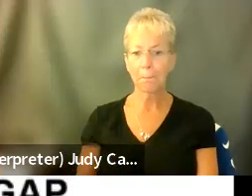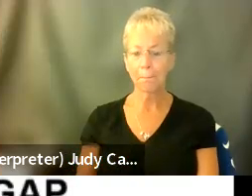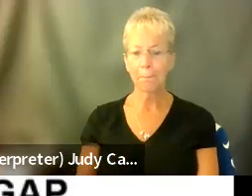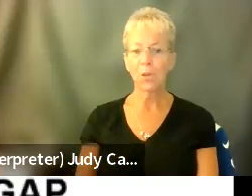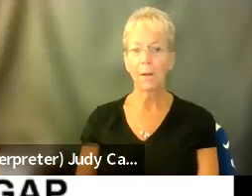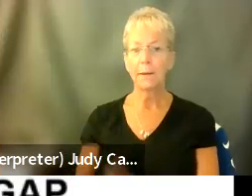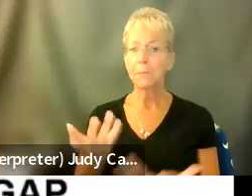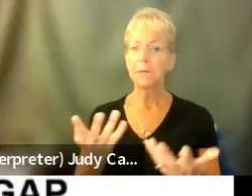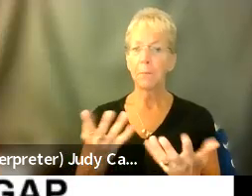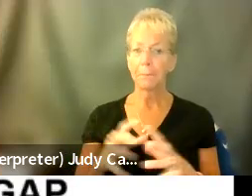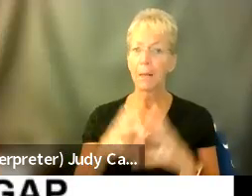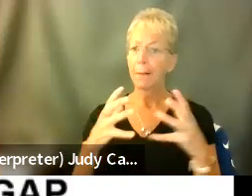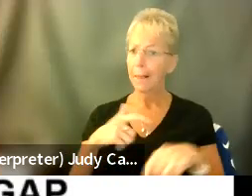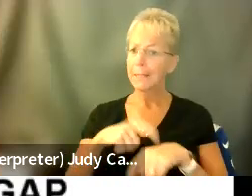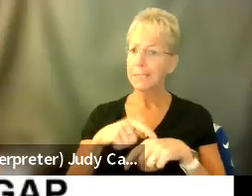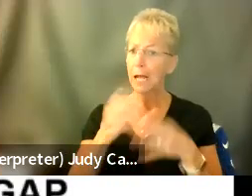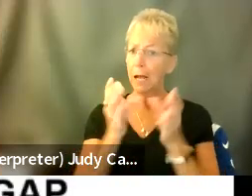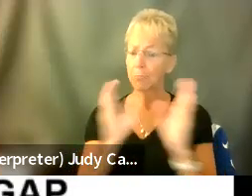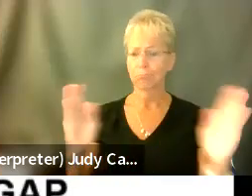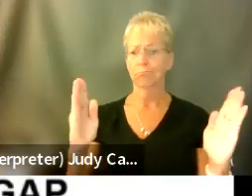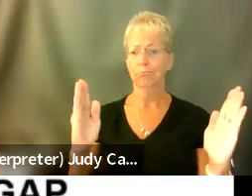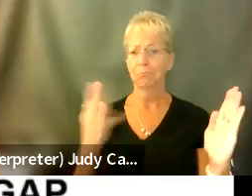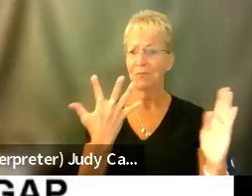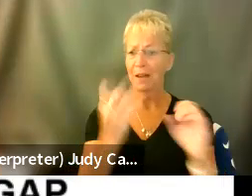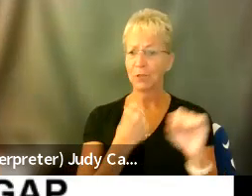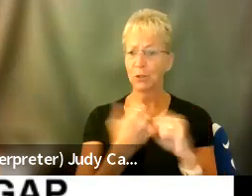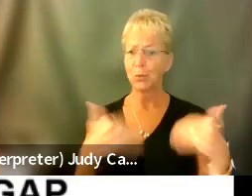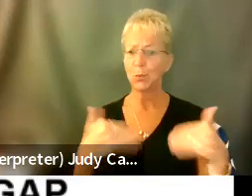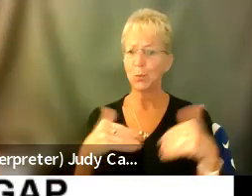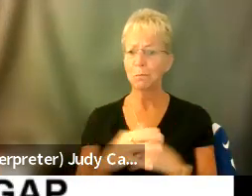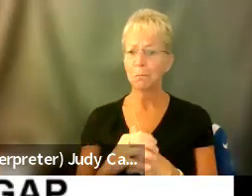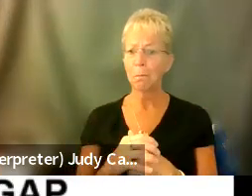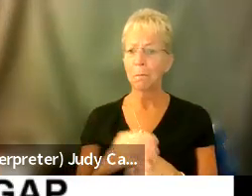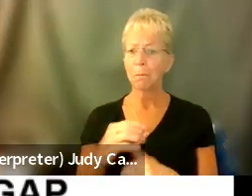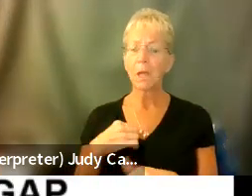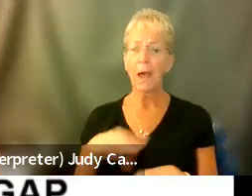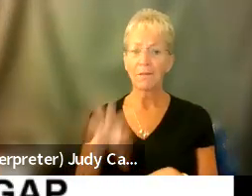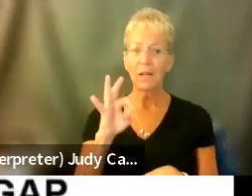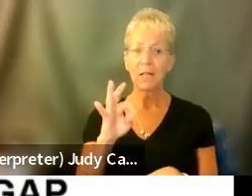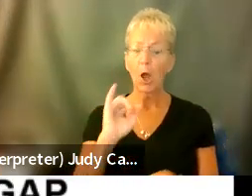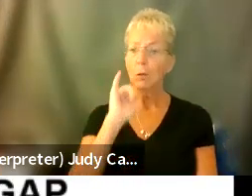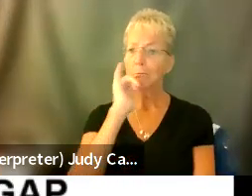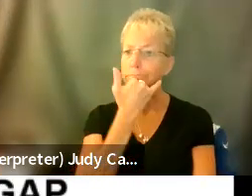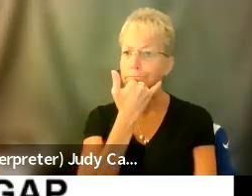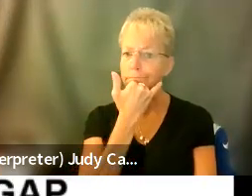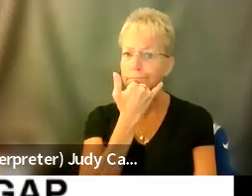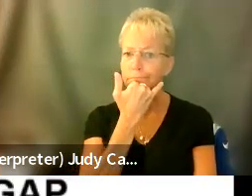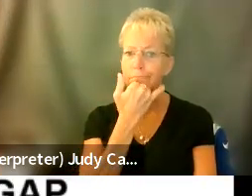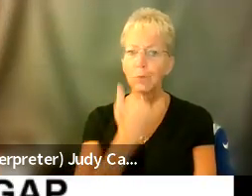but that was a big amount of time for me and that's when I found out the misdiagnosis